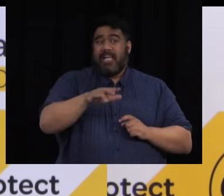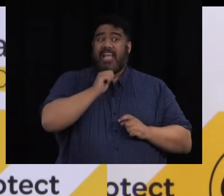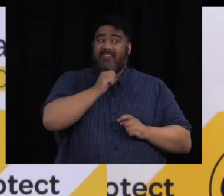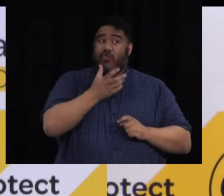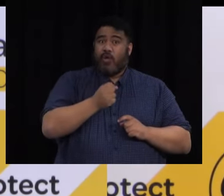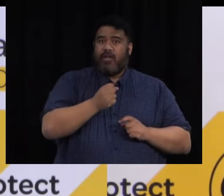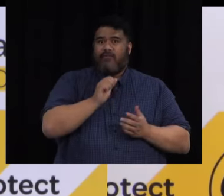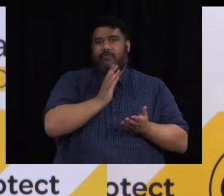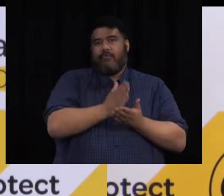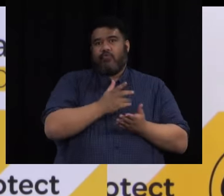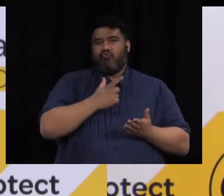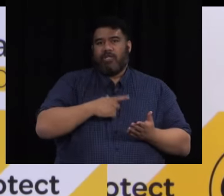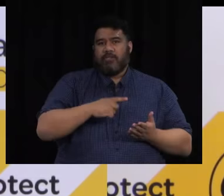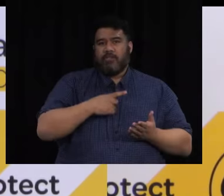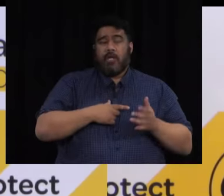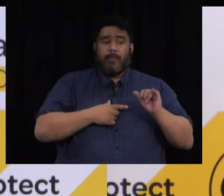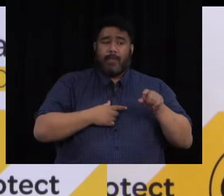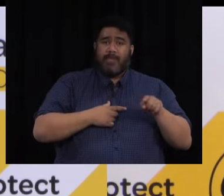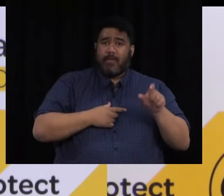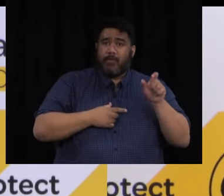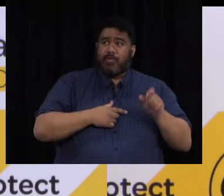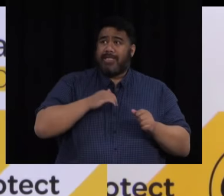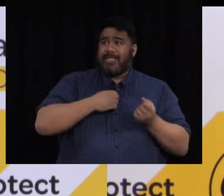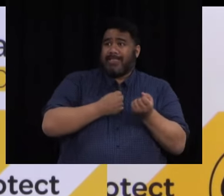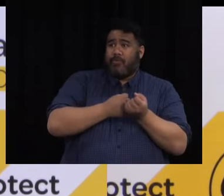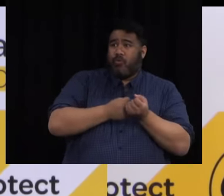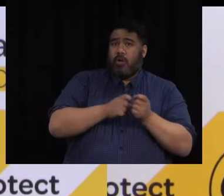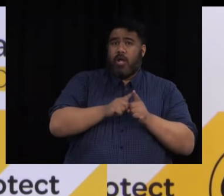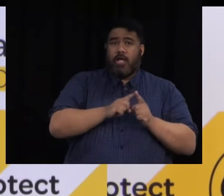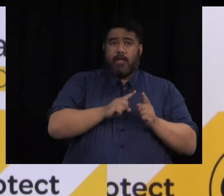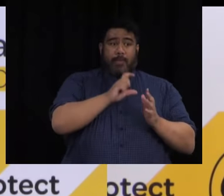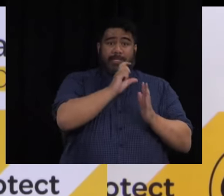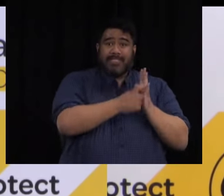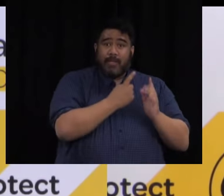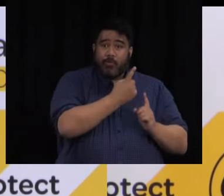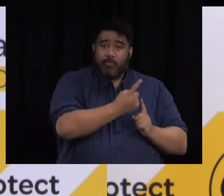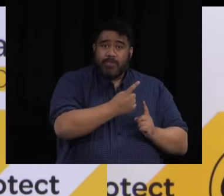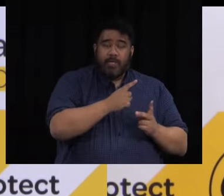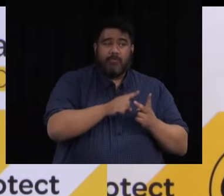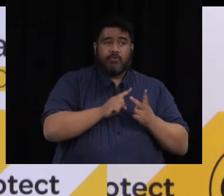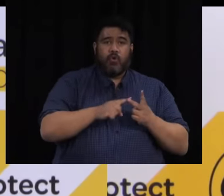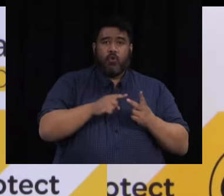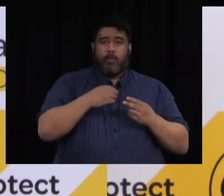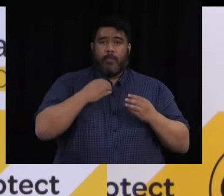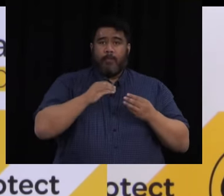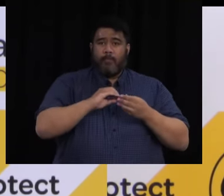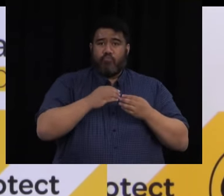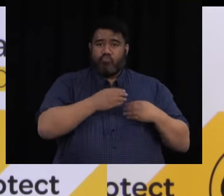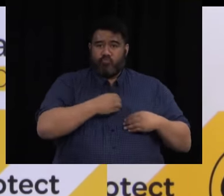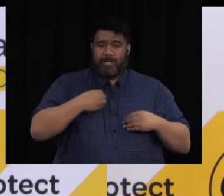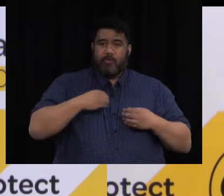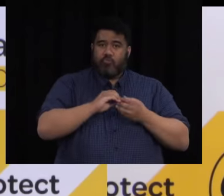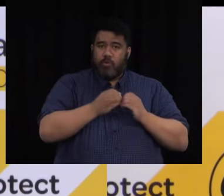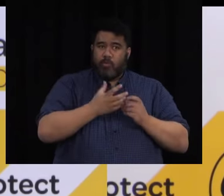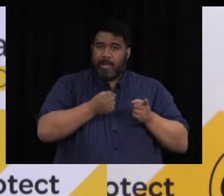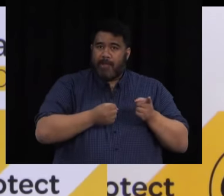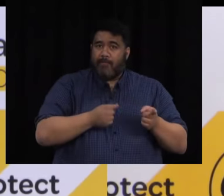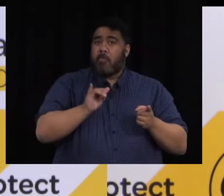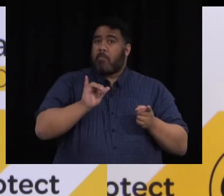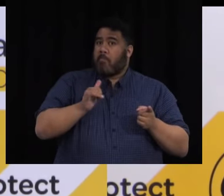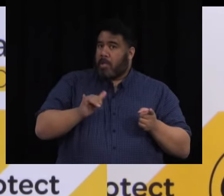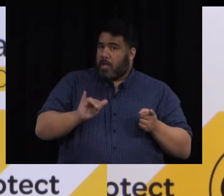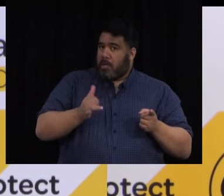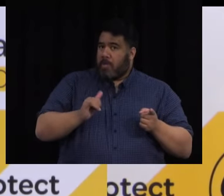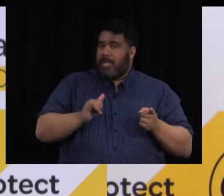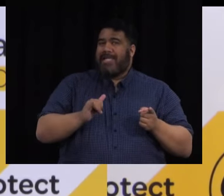reasons, sometimes that's because they need supports if they for example have a disability or a medical condition and there may be other circumstances